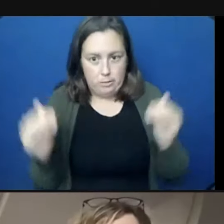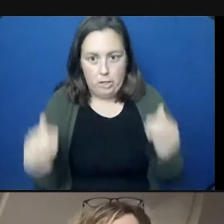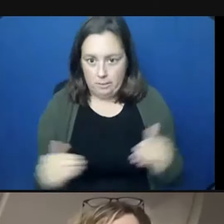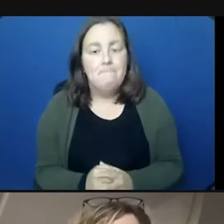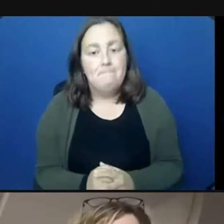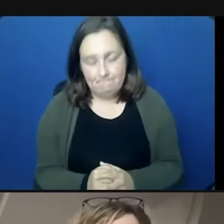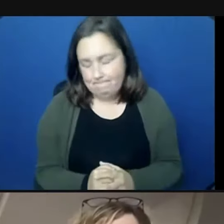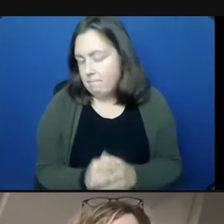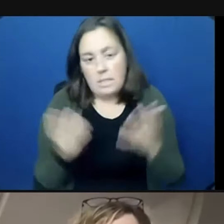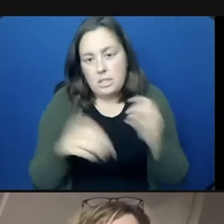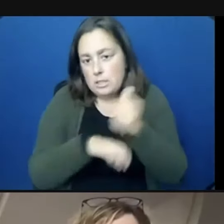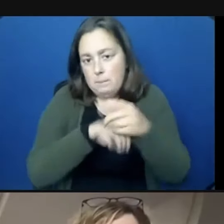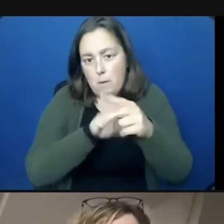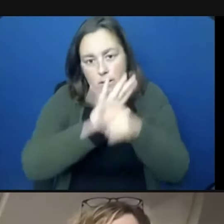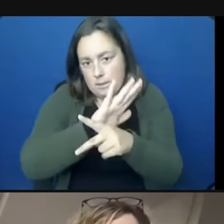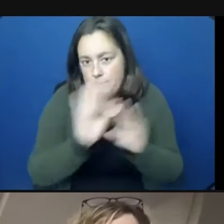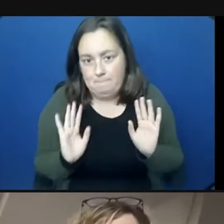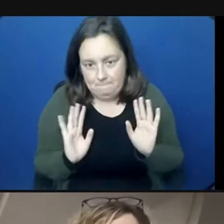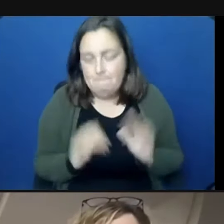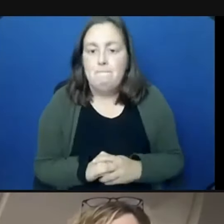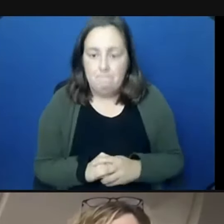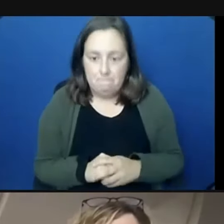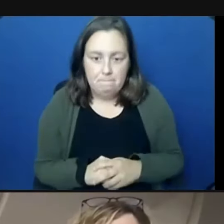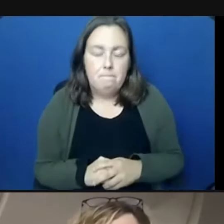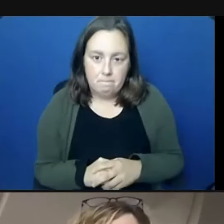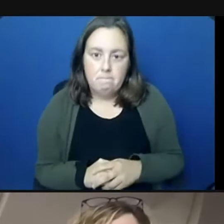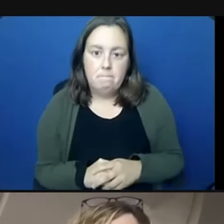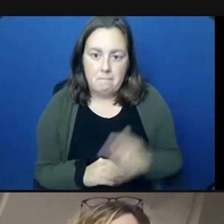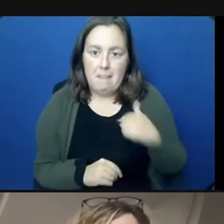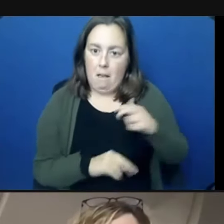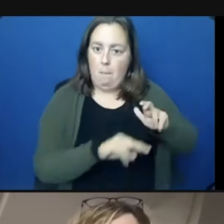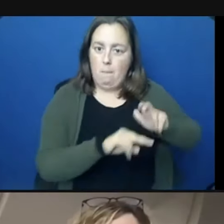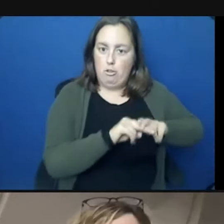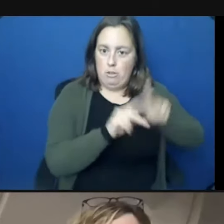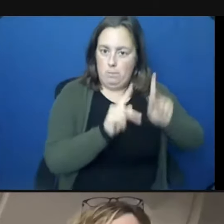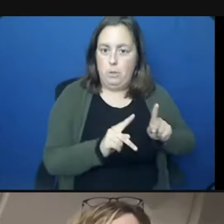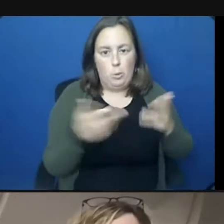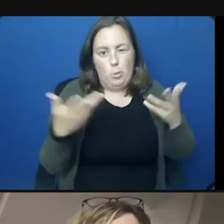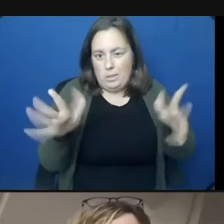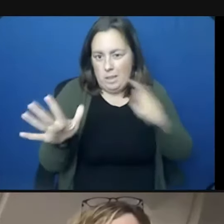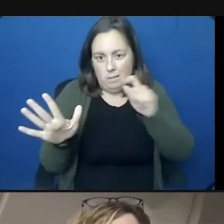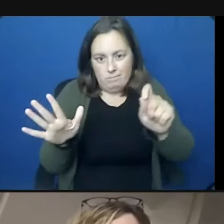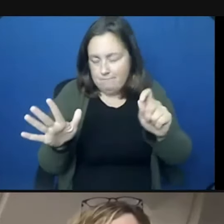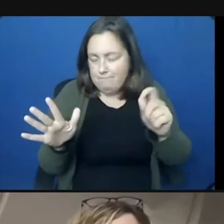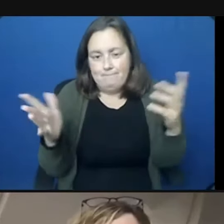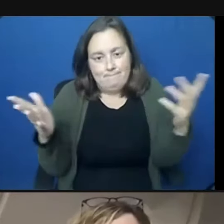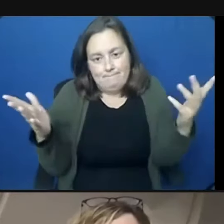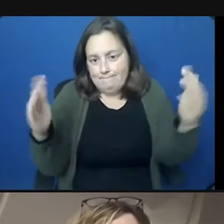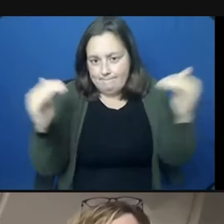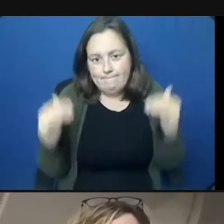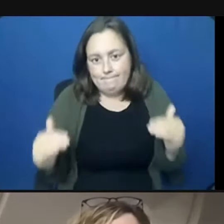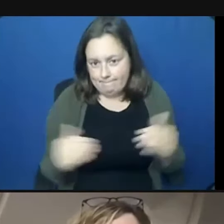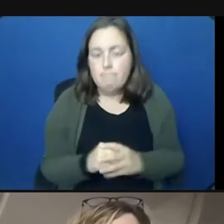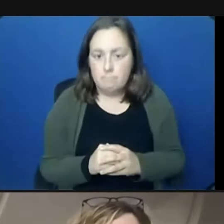It's a policy. It's policy. And it's my discretion as chair. We're done with this debate. It's.